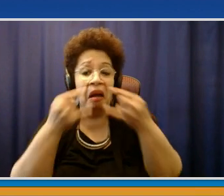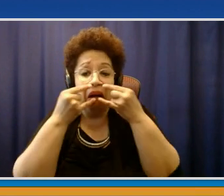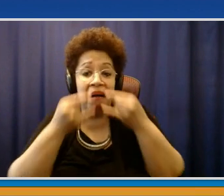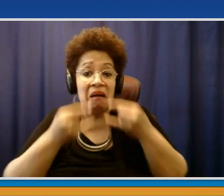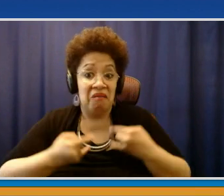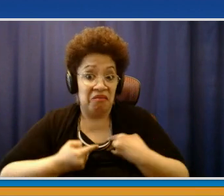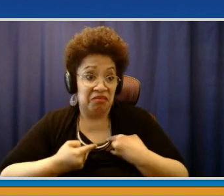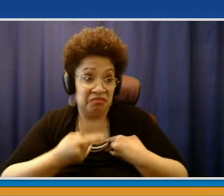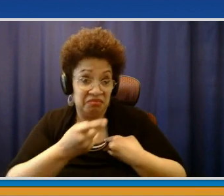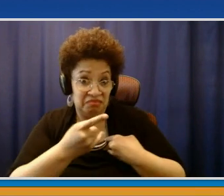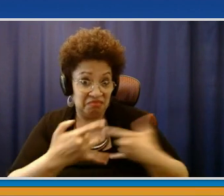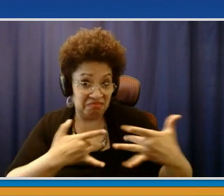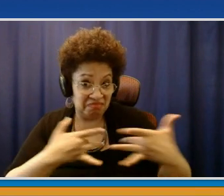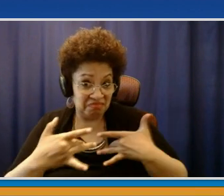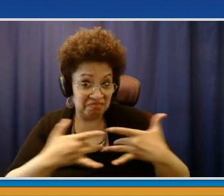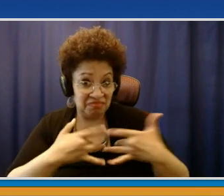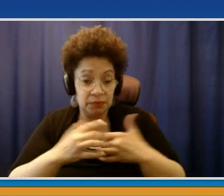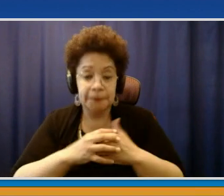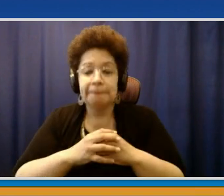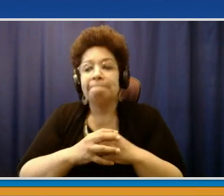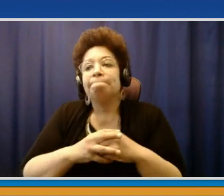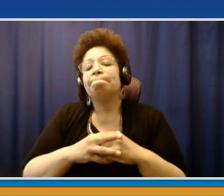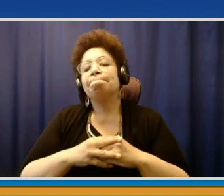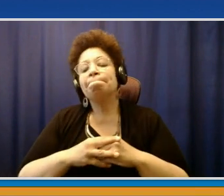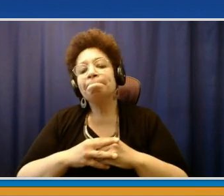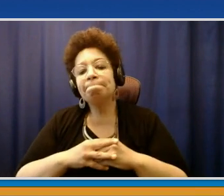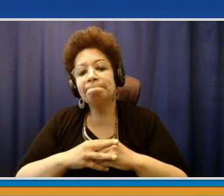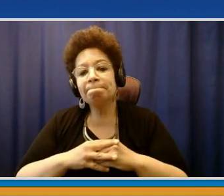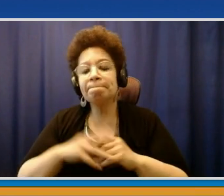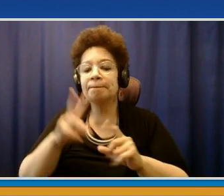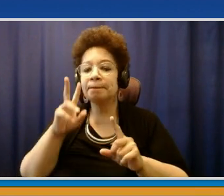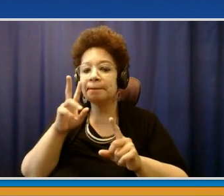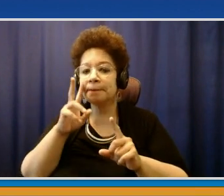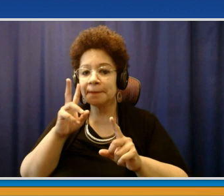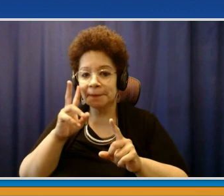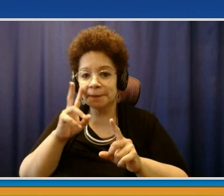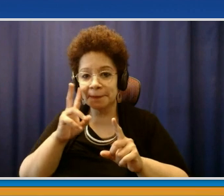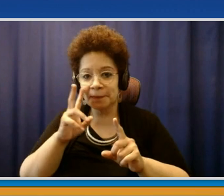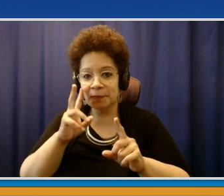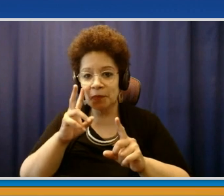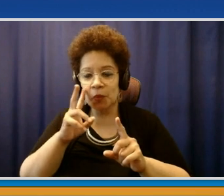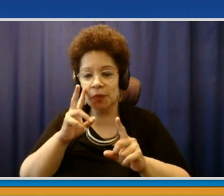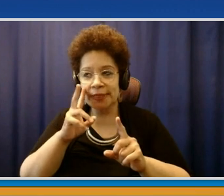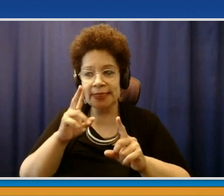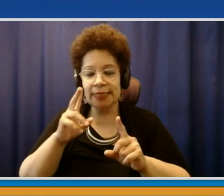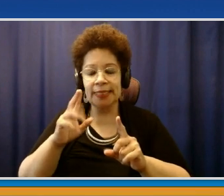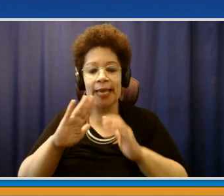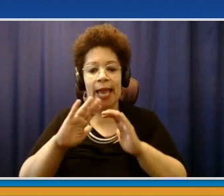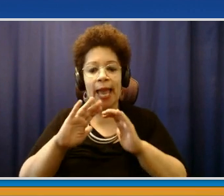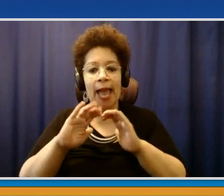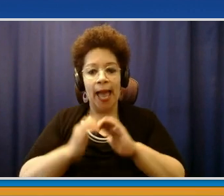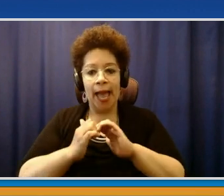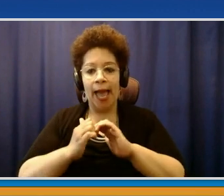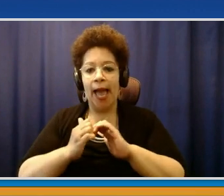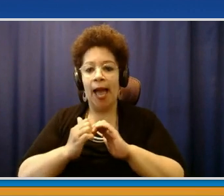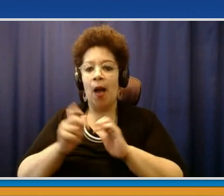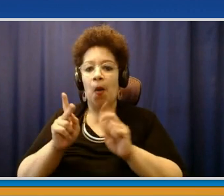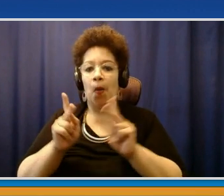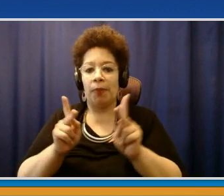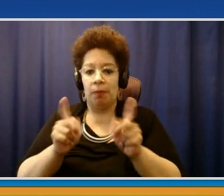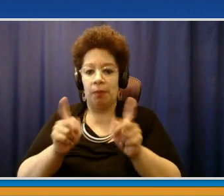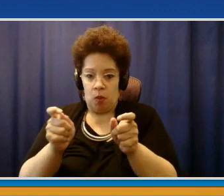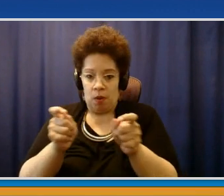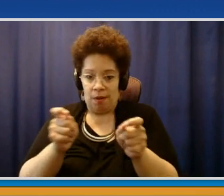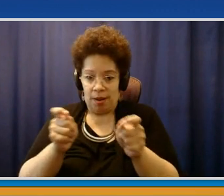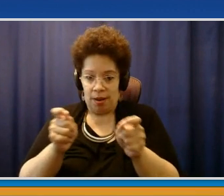people who are using county facilities in an in-person situation. A year ago, when we opened up the pools and the beaches, we did